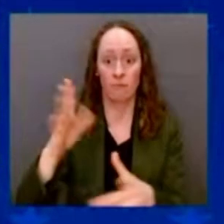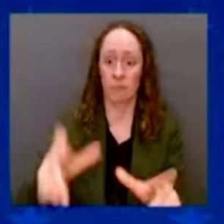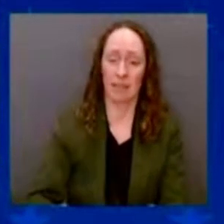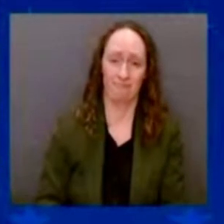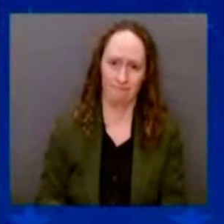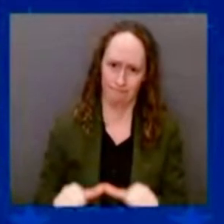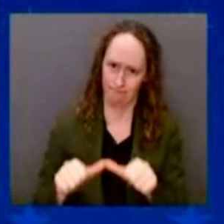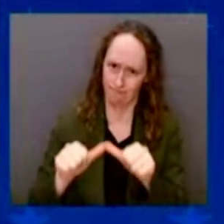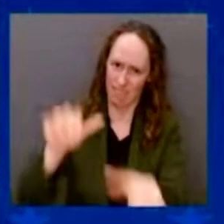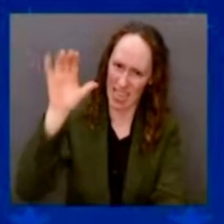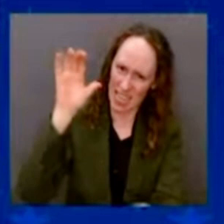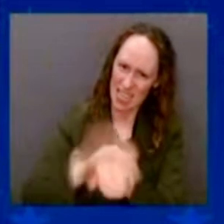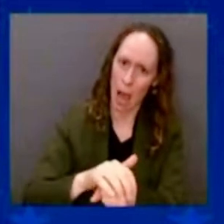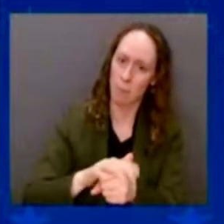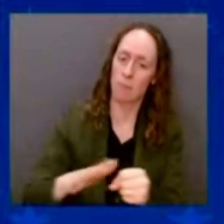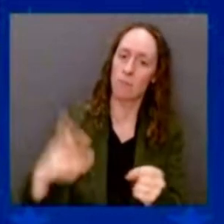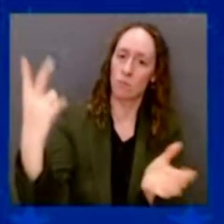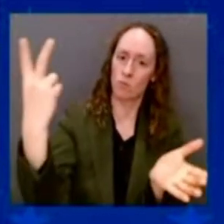Folks,